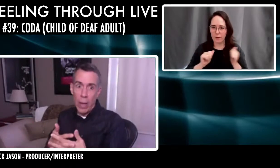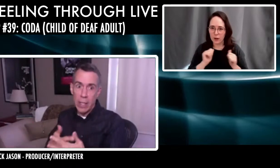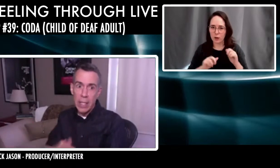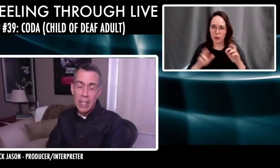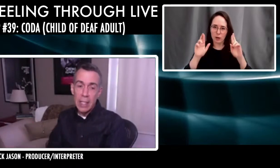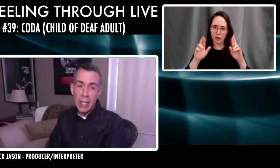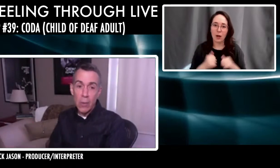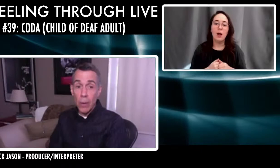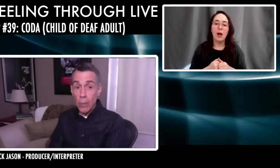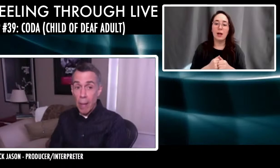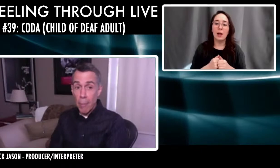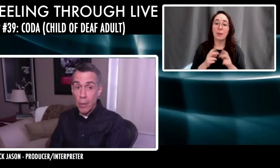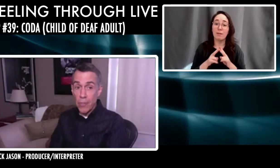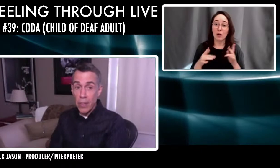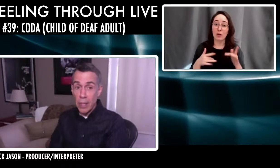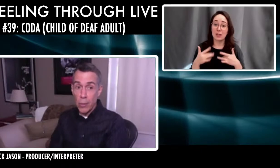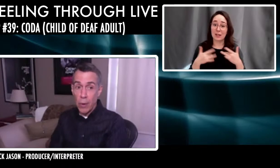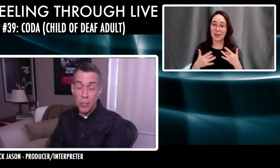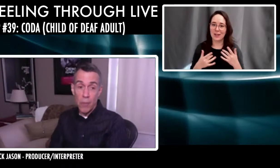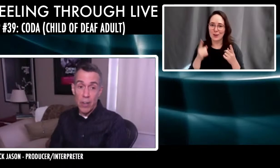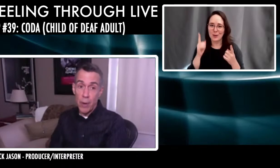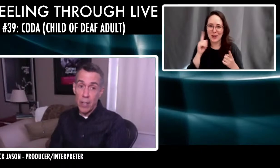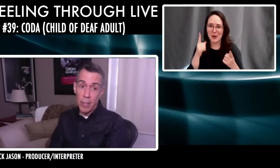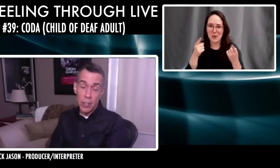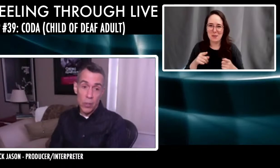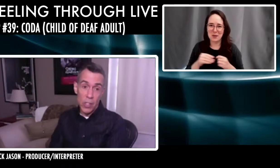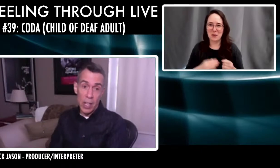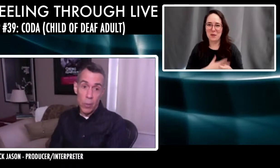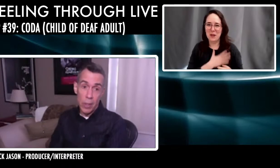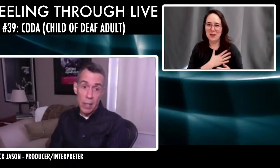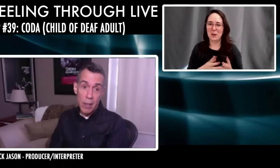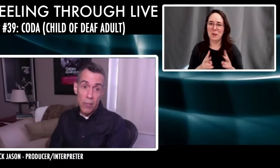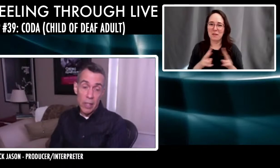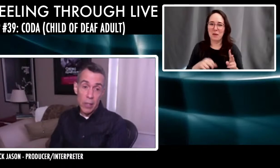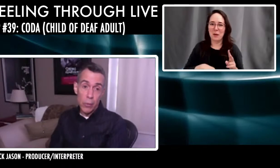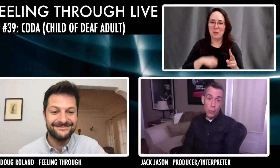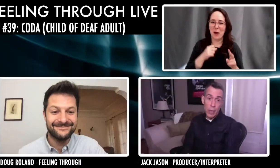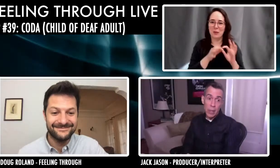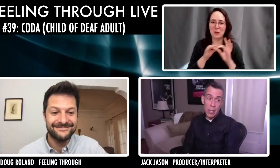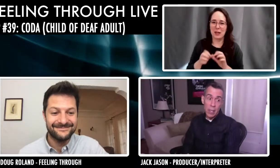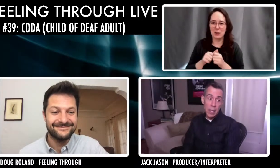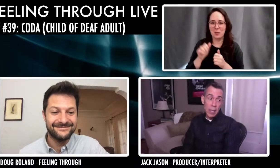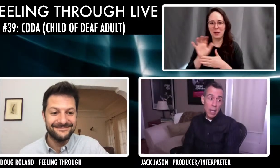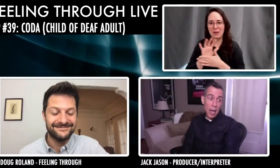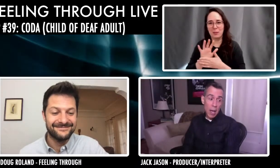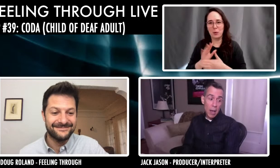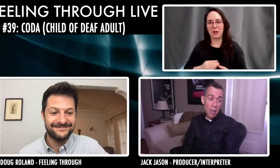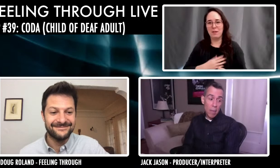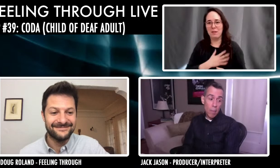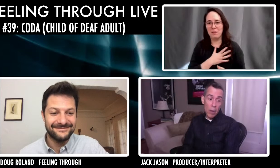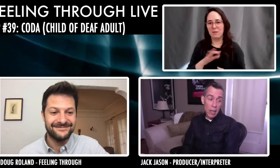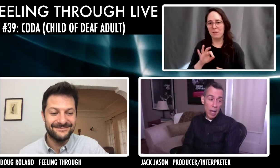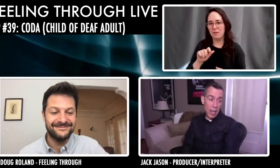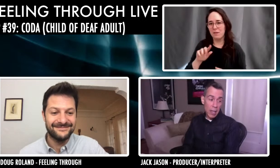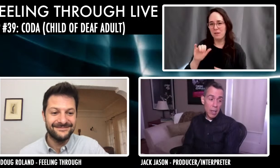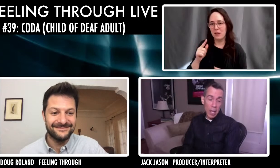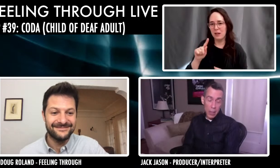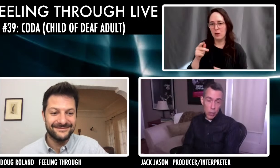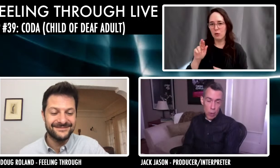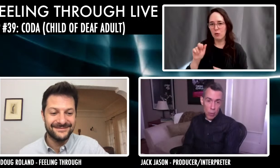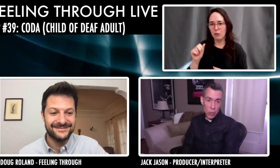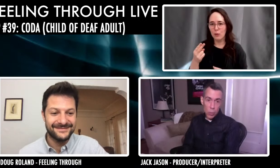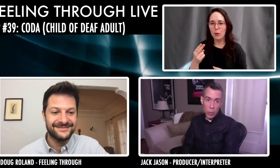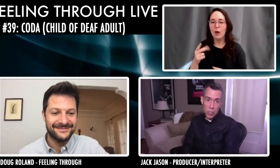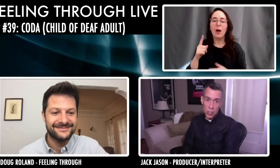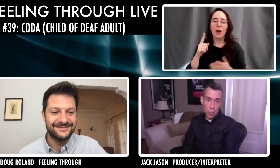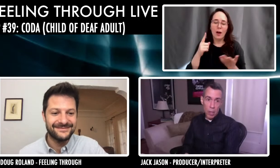I can't wait to hear what will happen with Feeling Through. I'm so very proud to be associated with Feeling Through. I think, uh, Marley and I, I mean, I